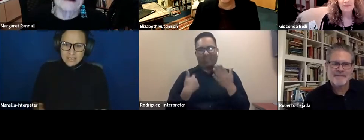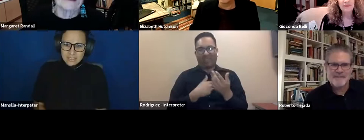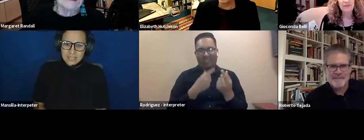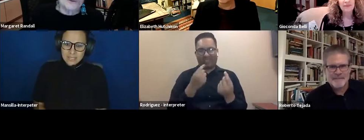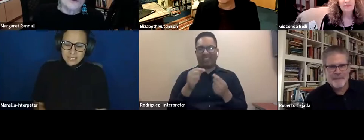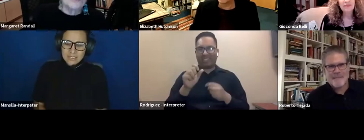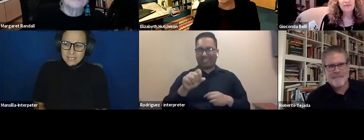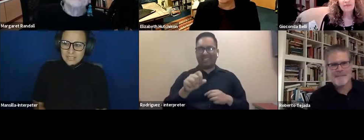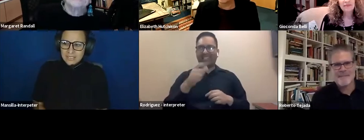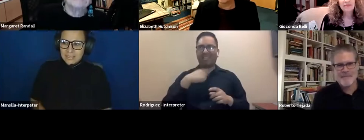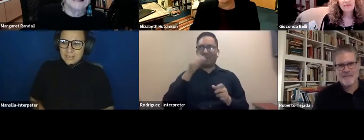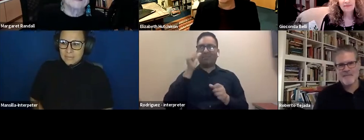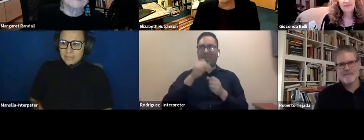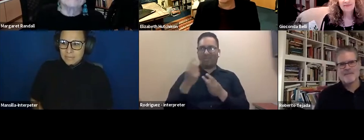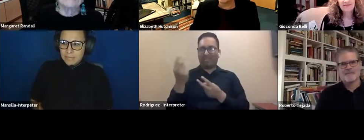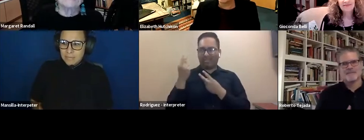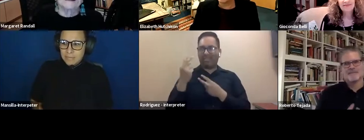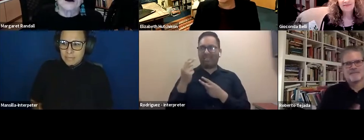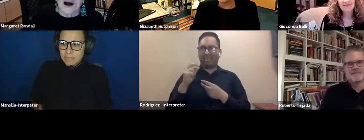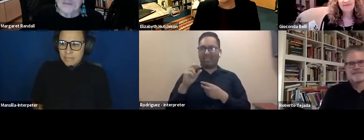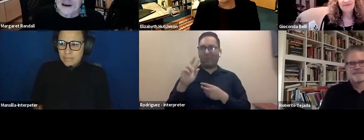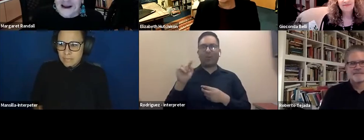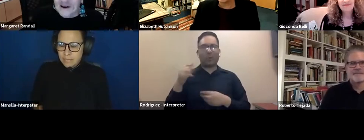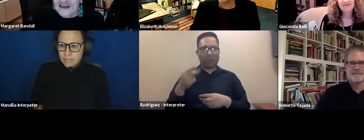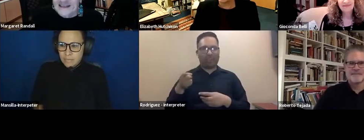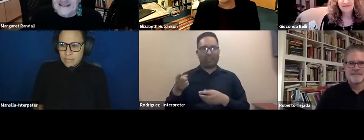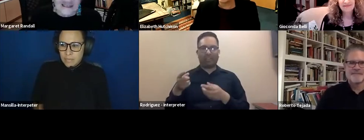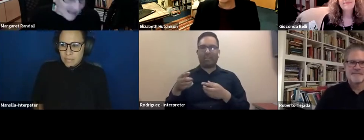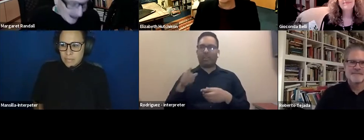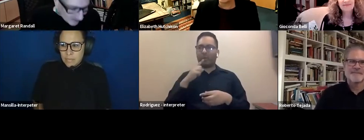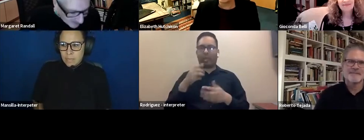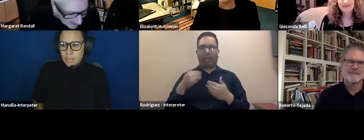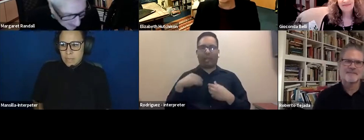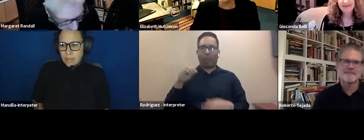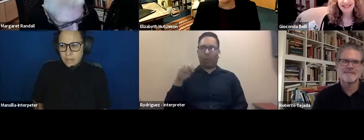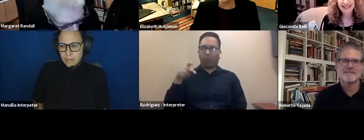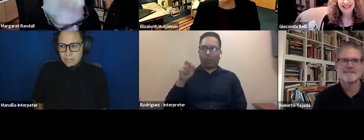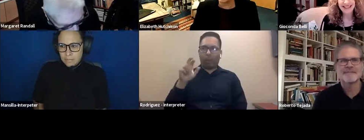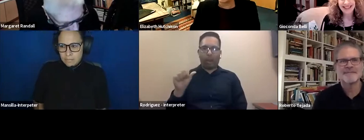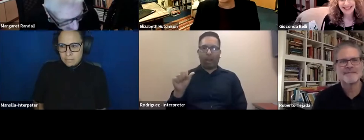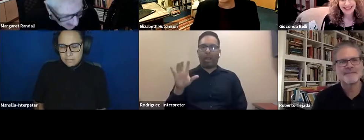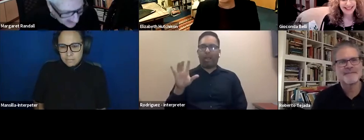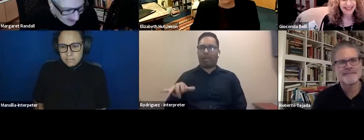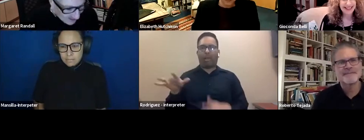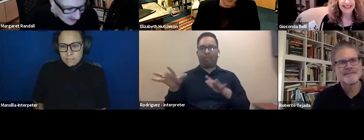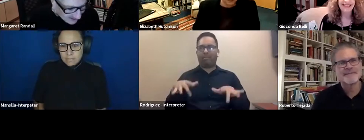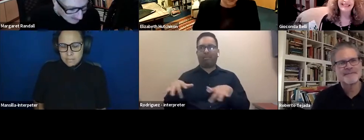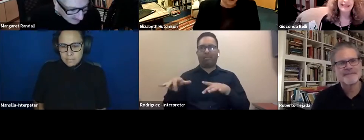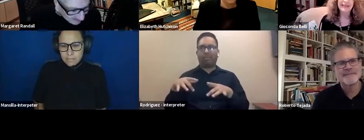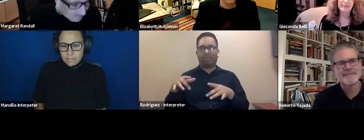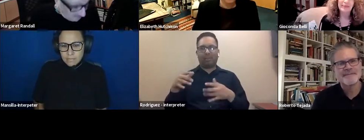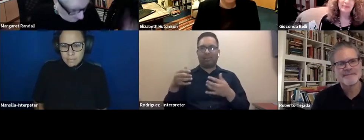Ruth playing opera areas loud. So,